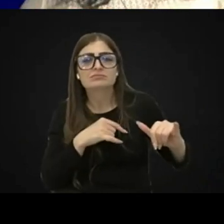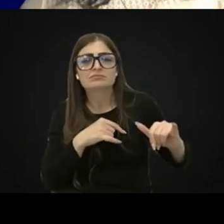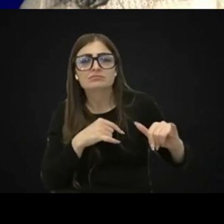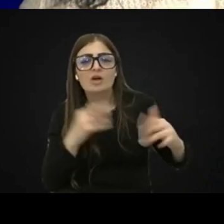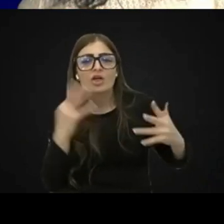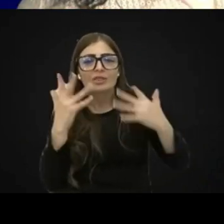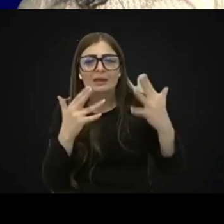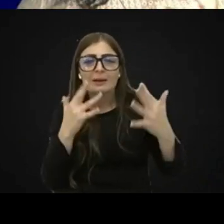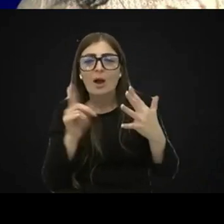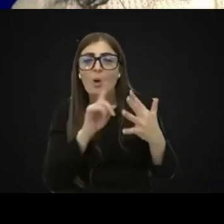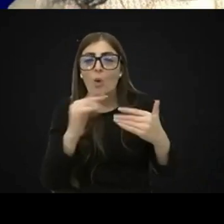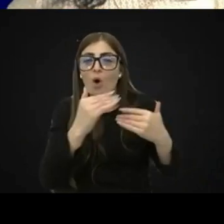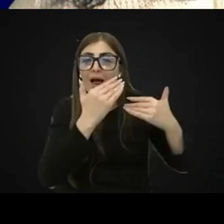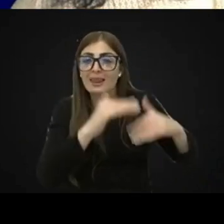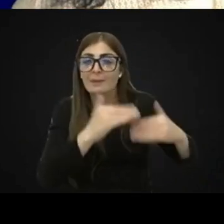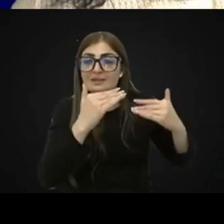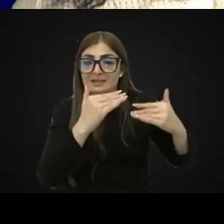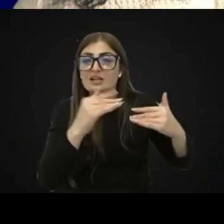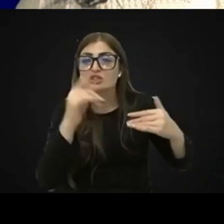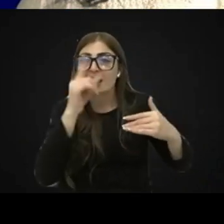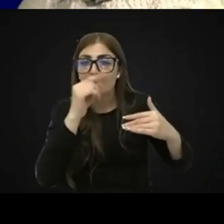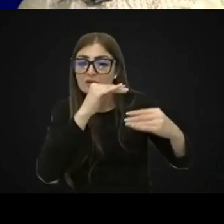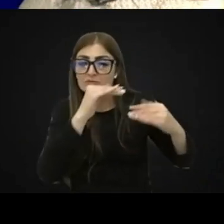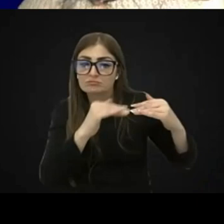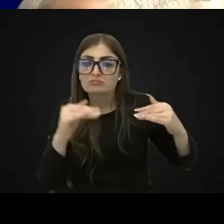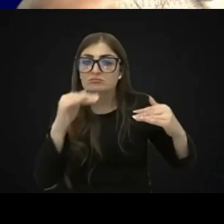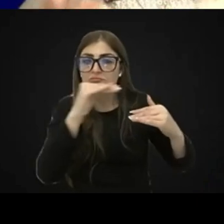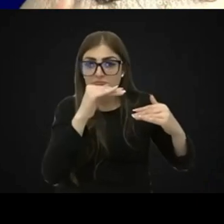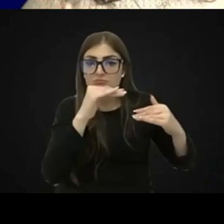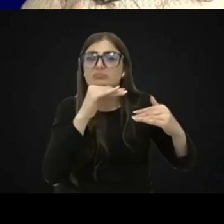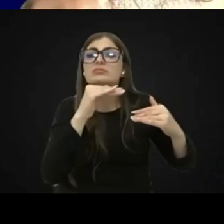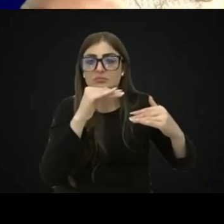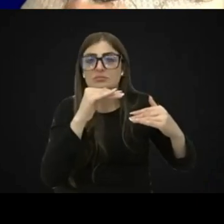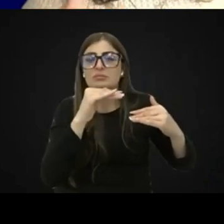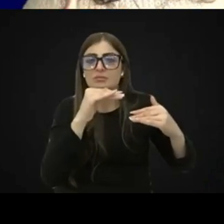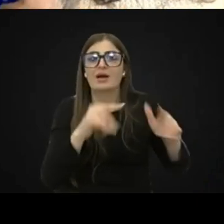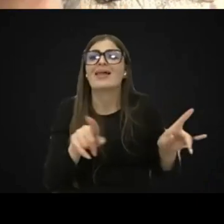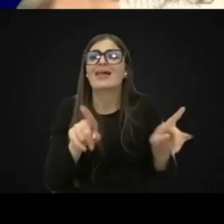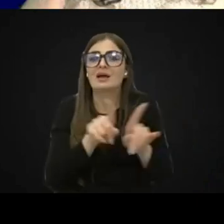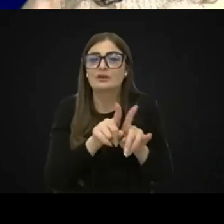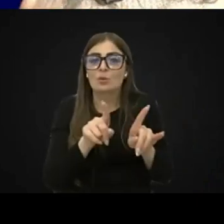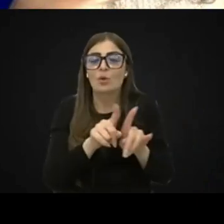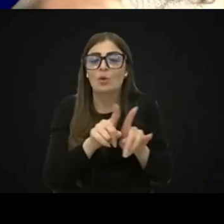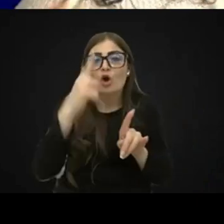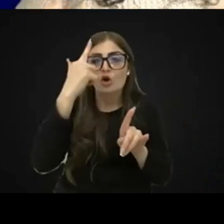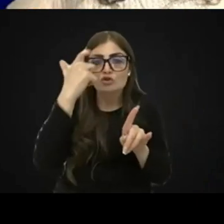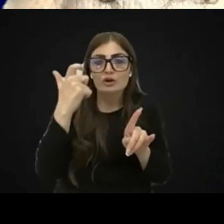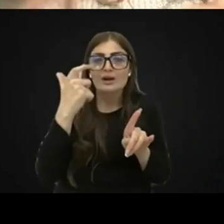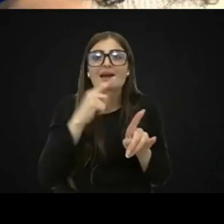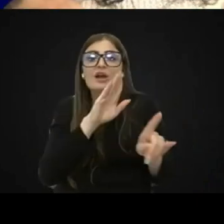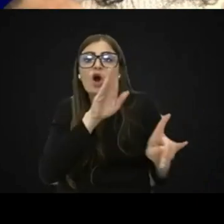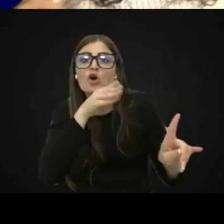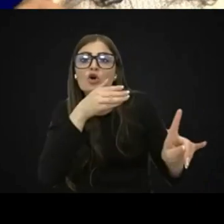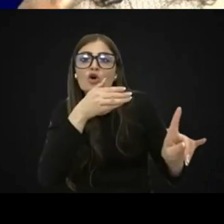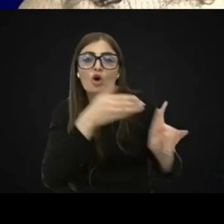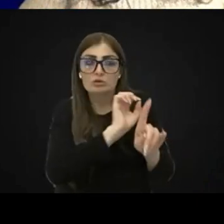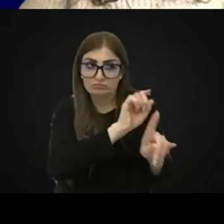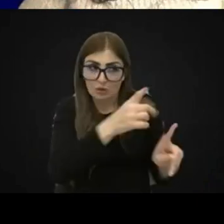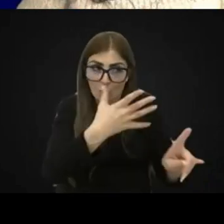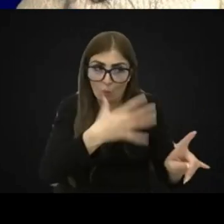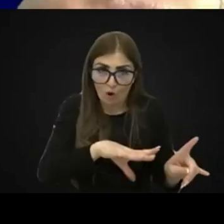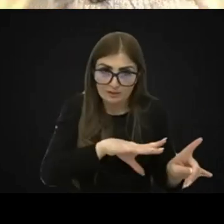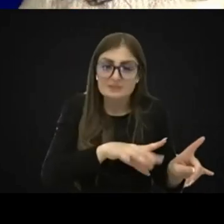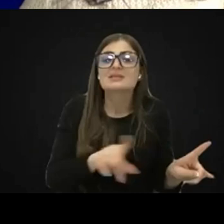limitations and potential is. Um, and then I also create and formulate these goals according to what the family want.